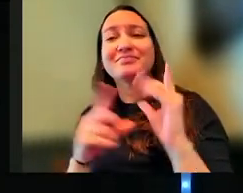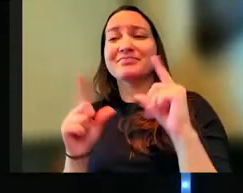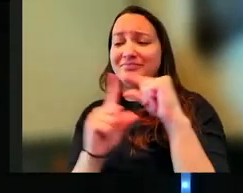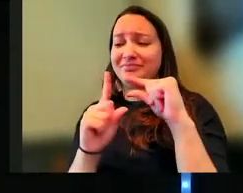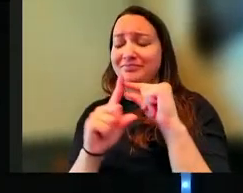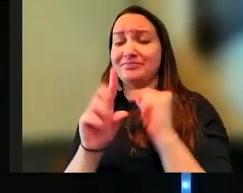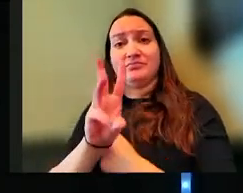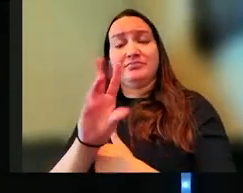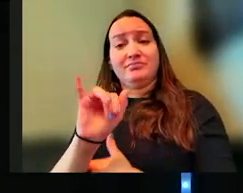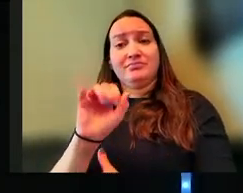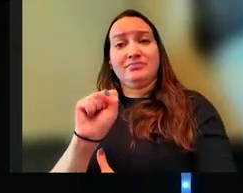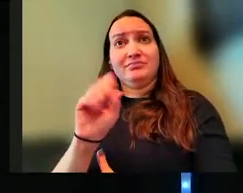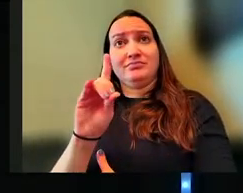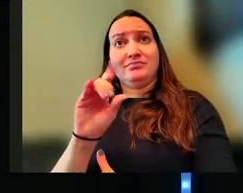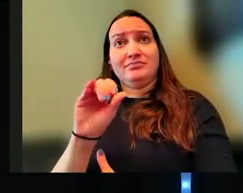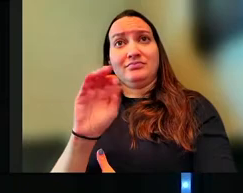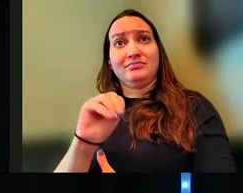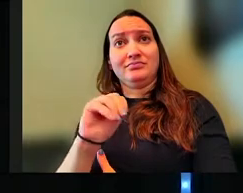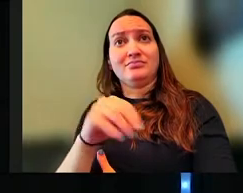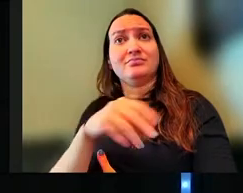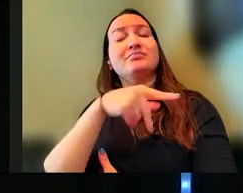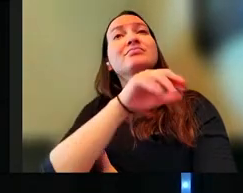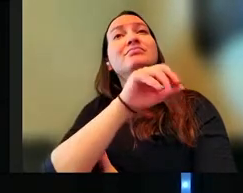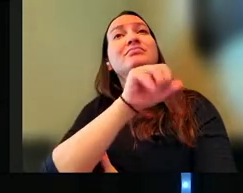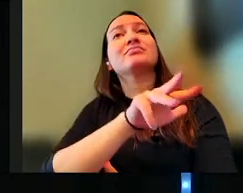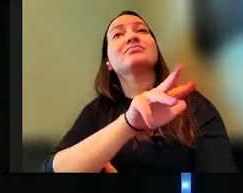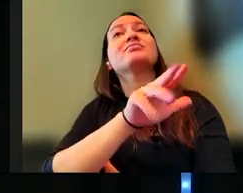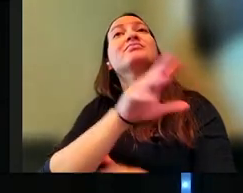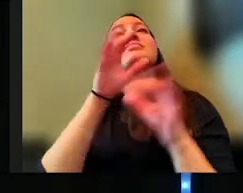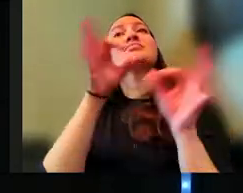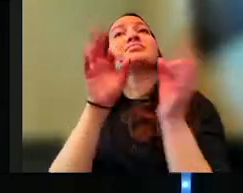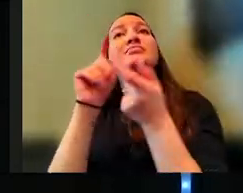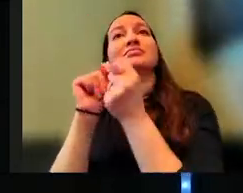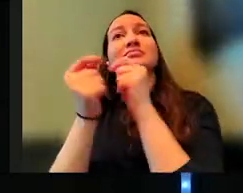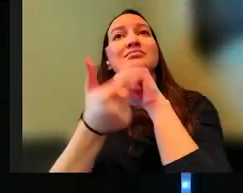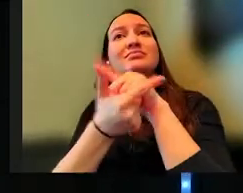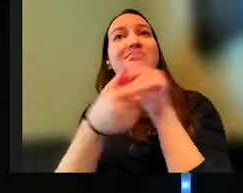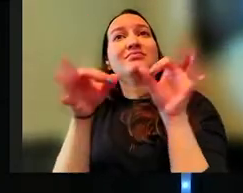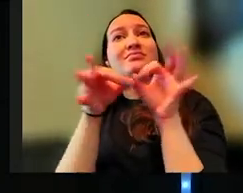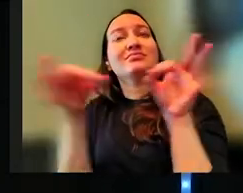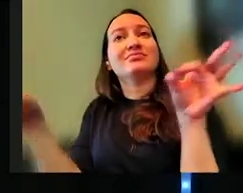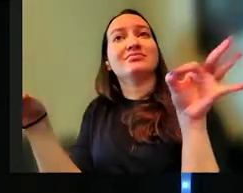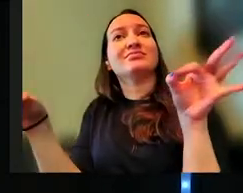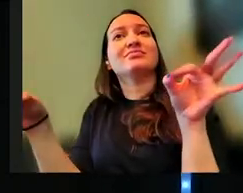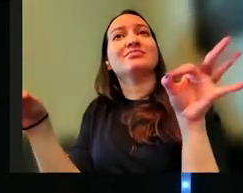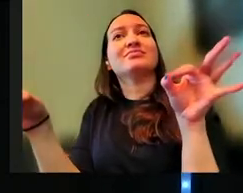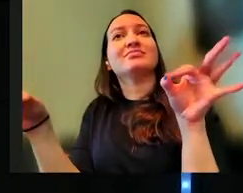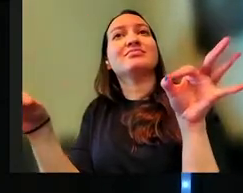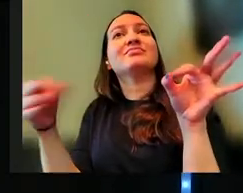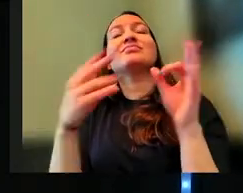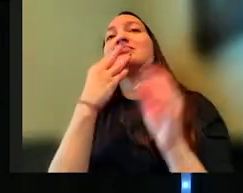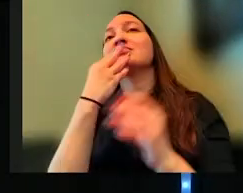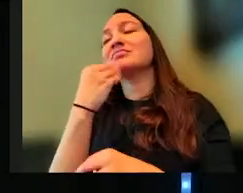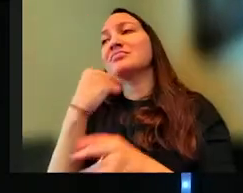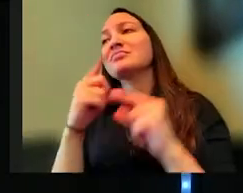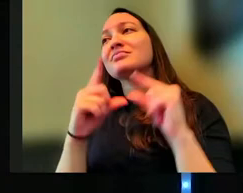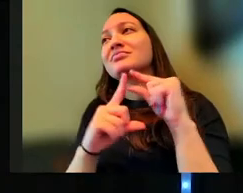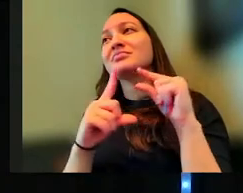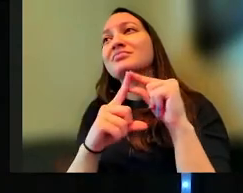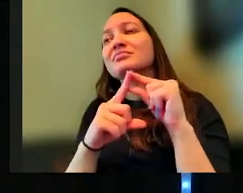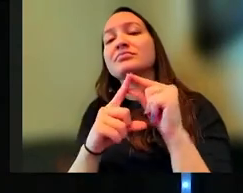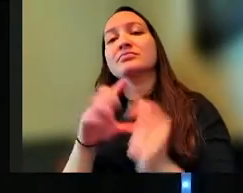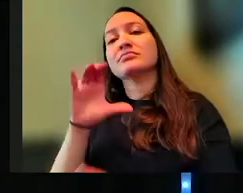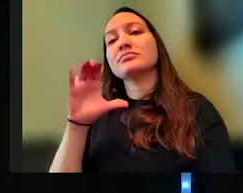in Proverbs and throughout all the scripture, it's translated. This type of wisdom is translated, it's a Hebrew word, and it's kokma.